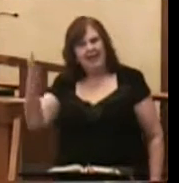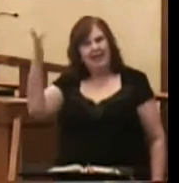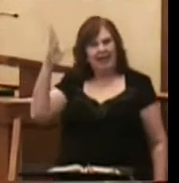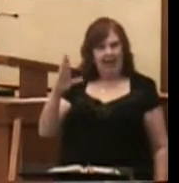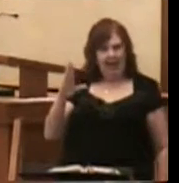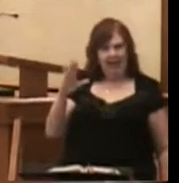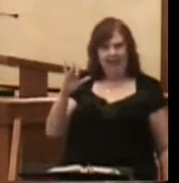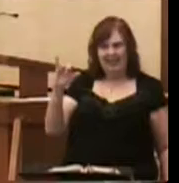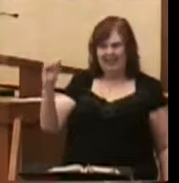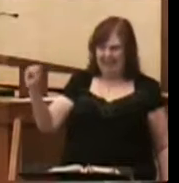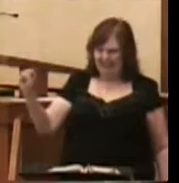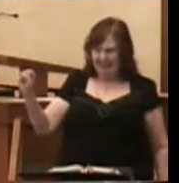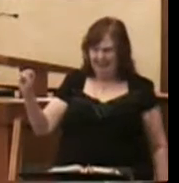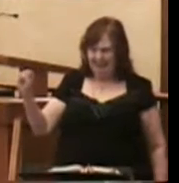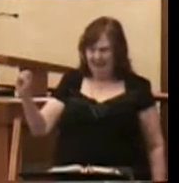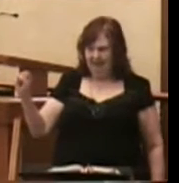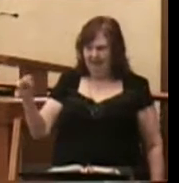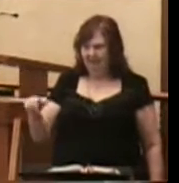is.